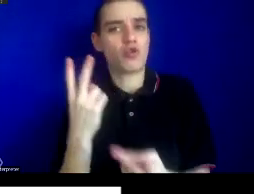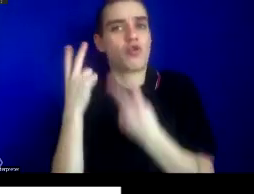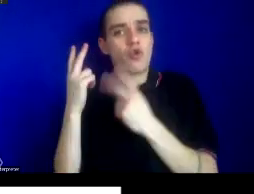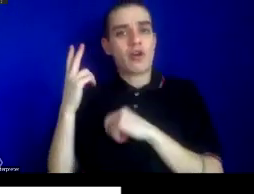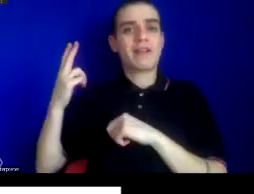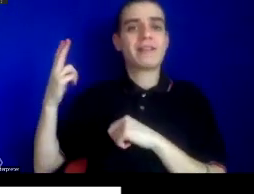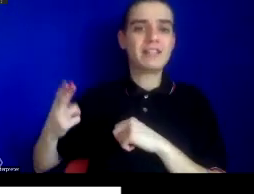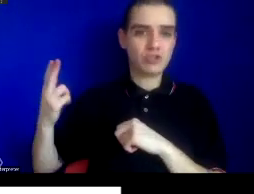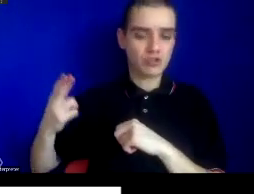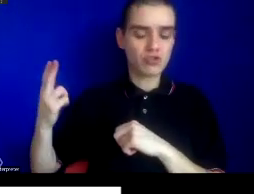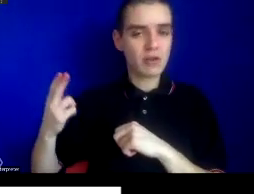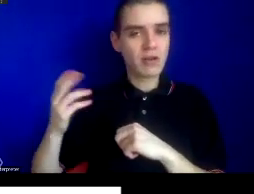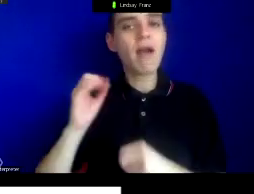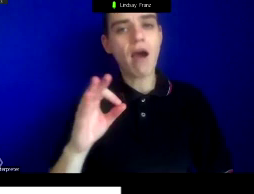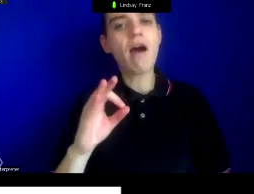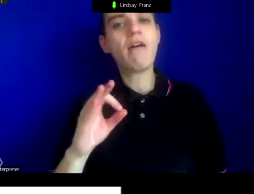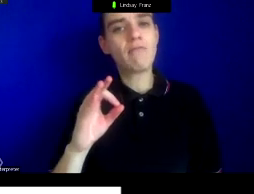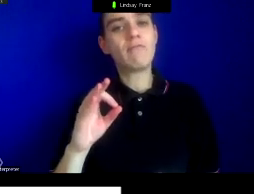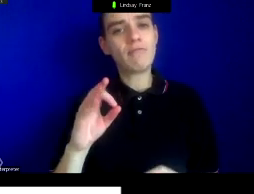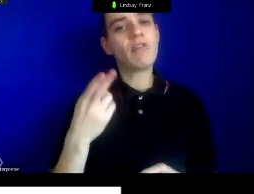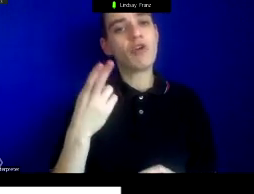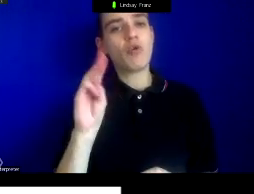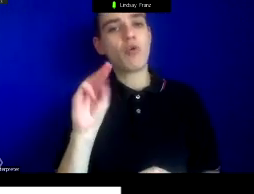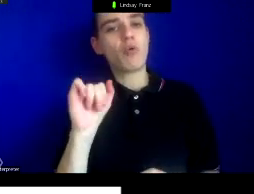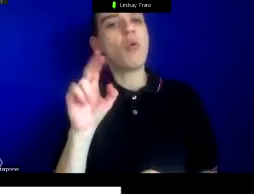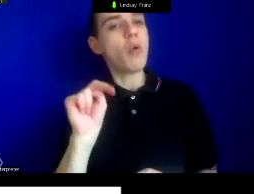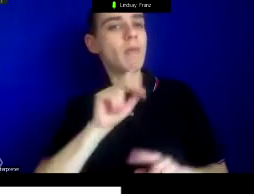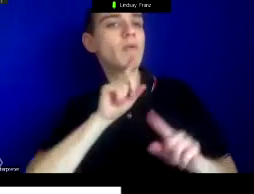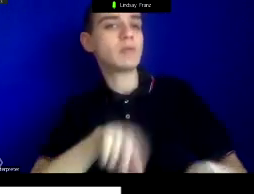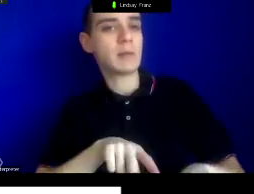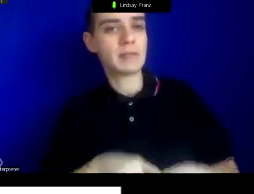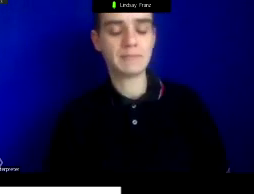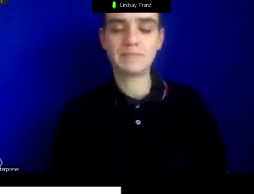of human responses to epidemic threat.